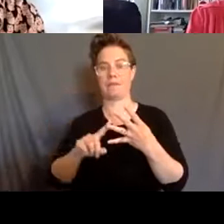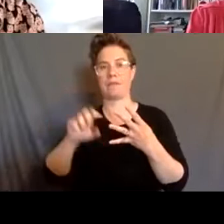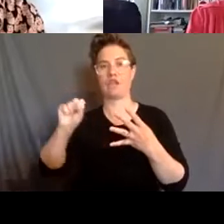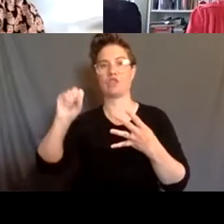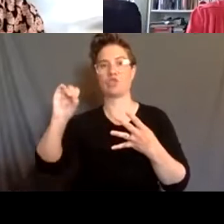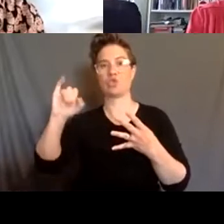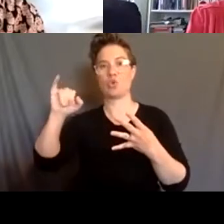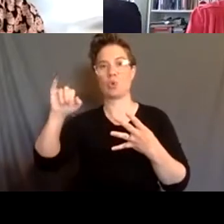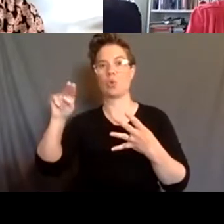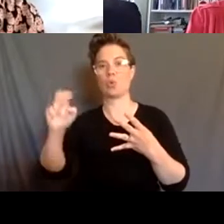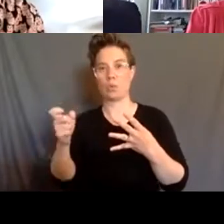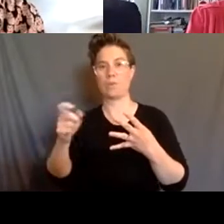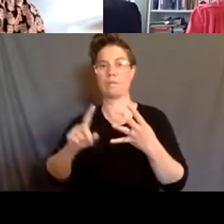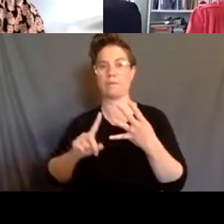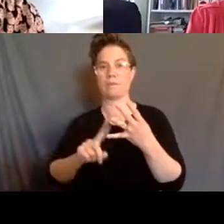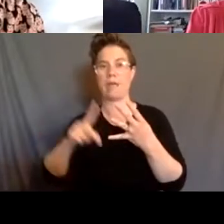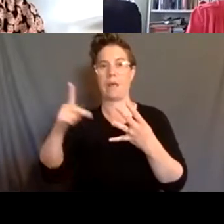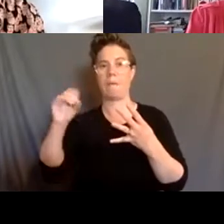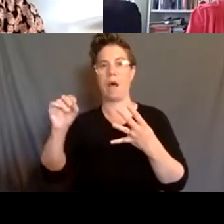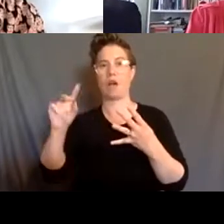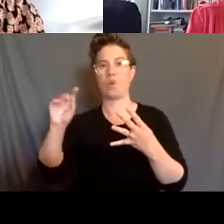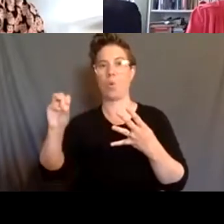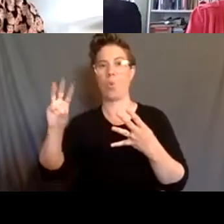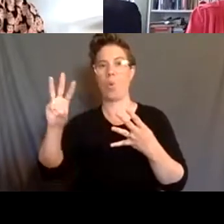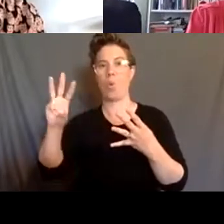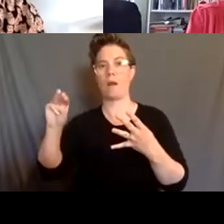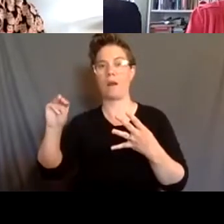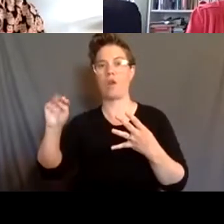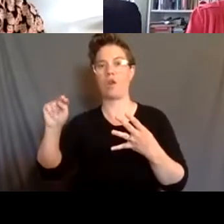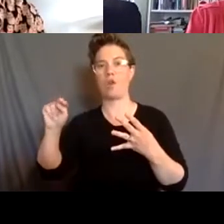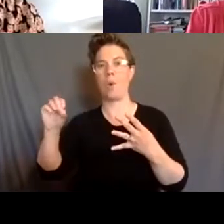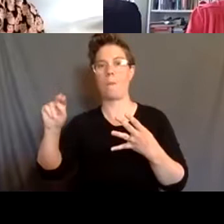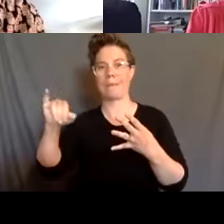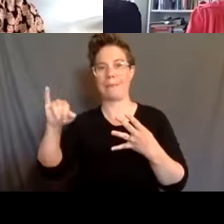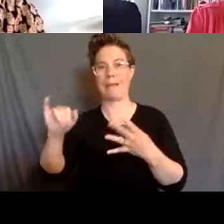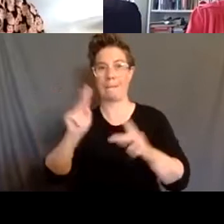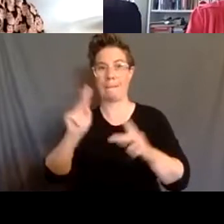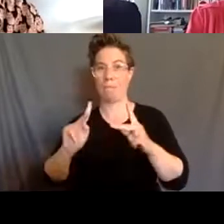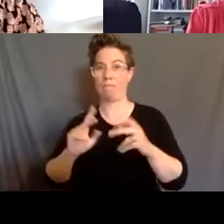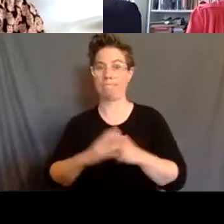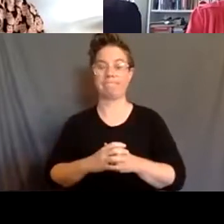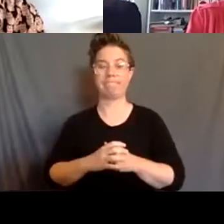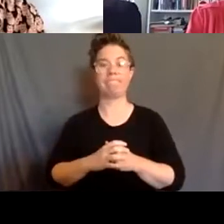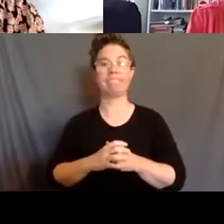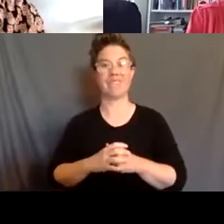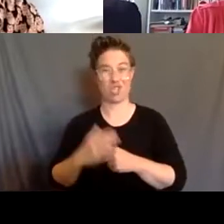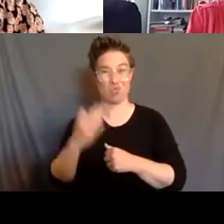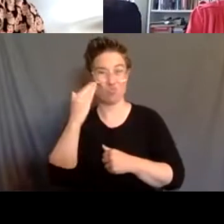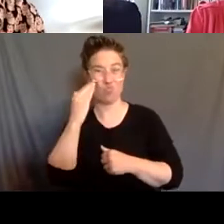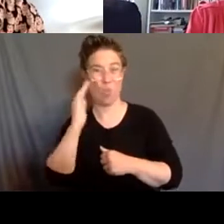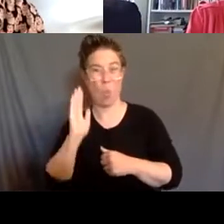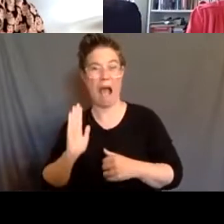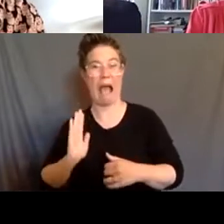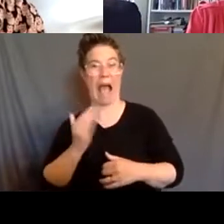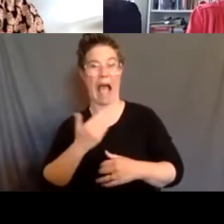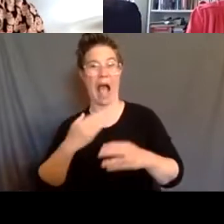As you likely already know, our physical bookstore is closed due to COVID-19, but we